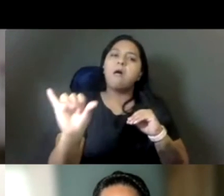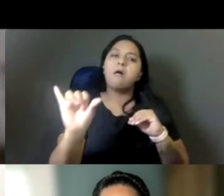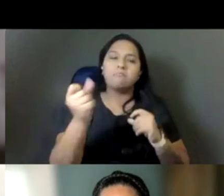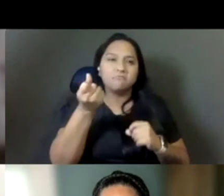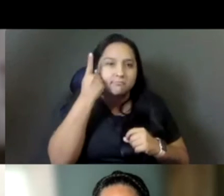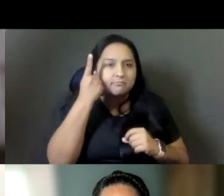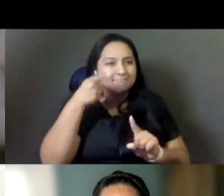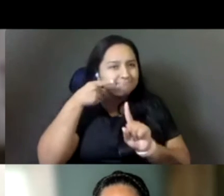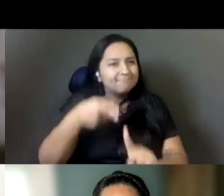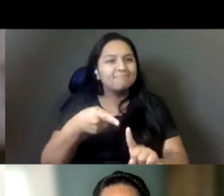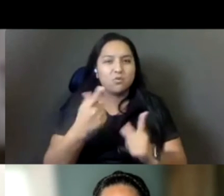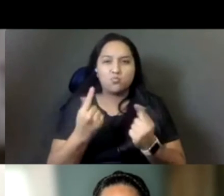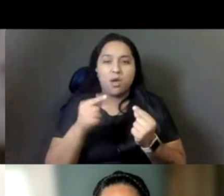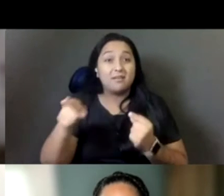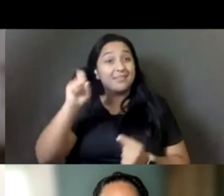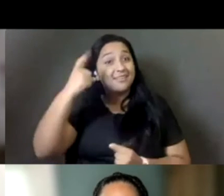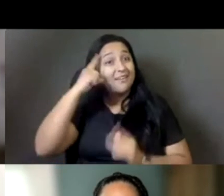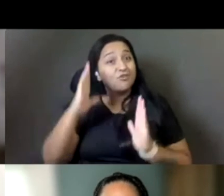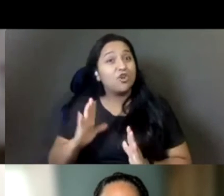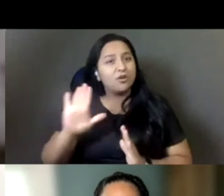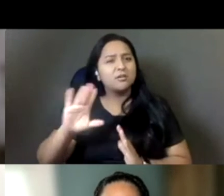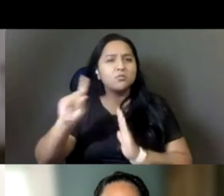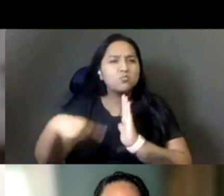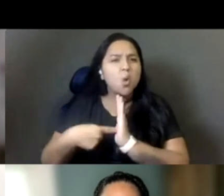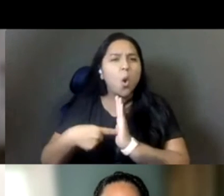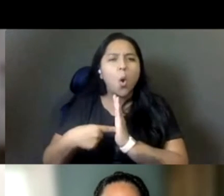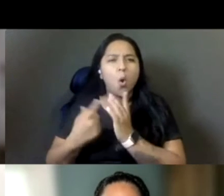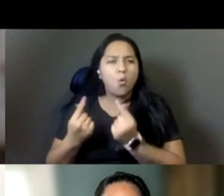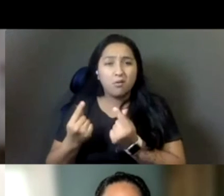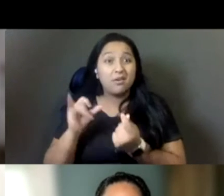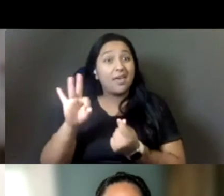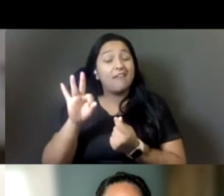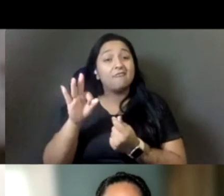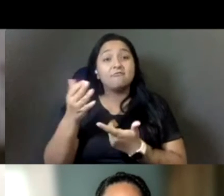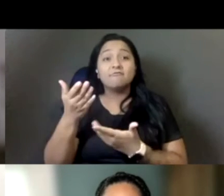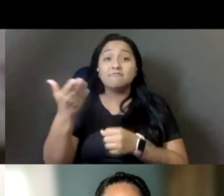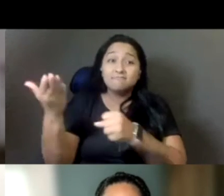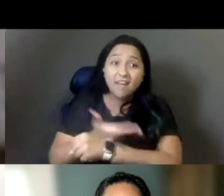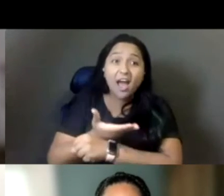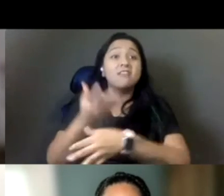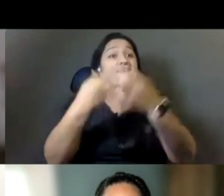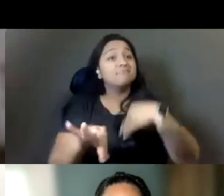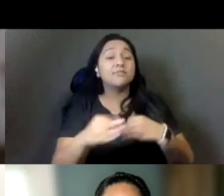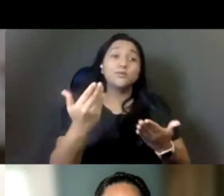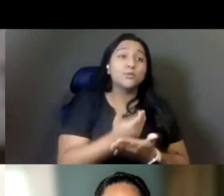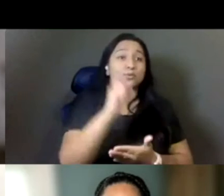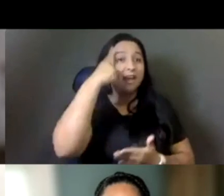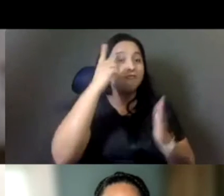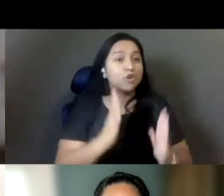what, what, what their role of the governor would really be and how that could like change should, um, the recall pass. Um,